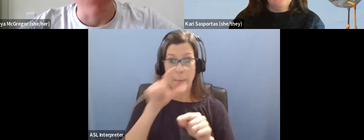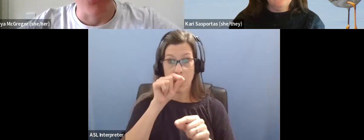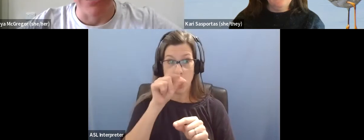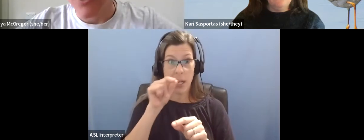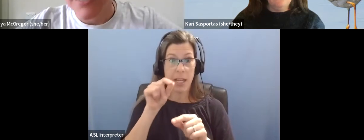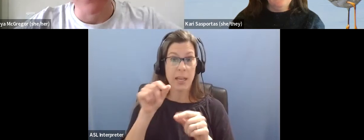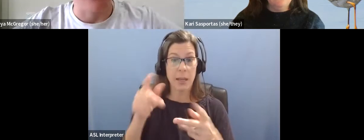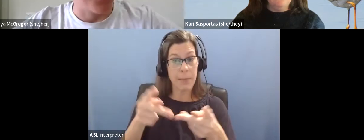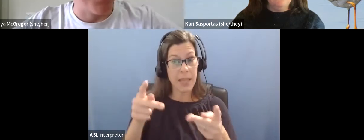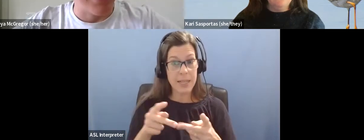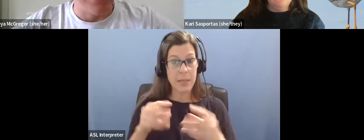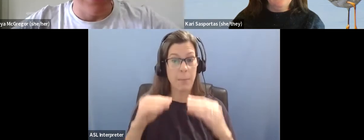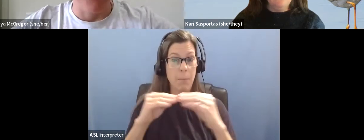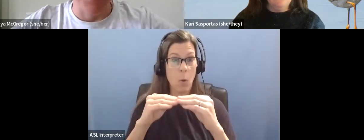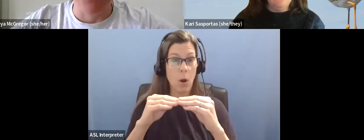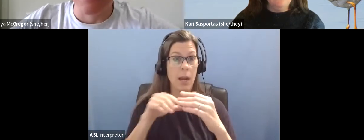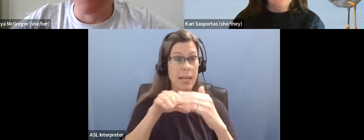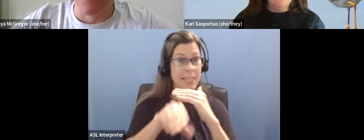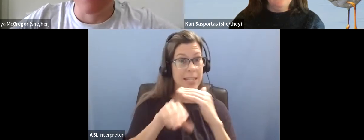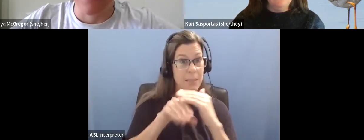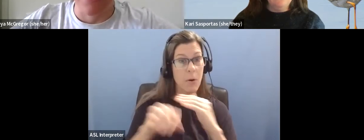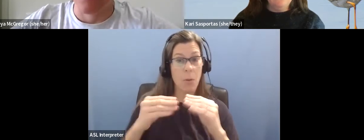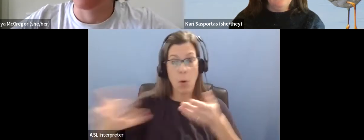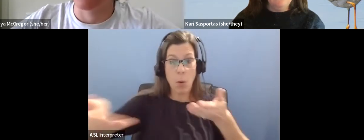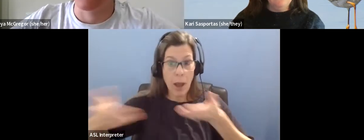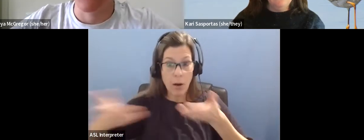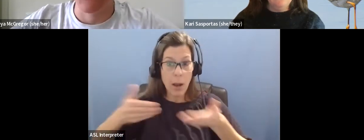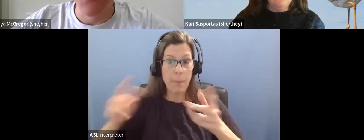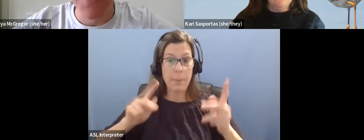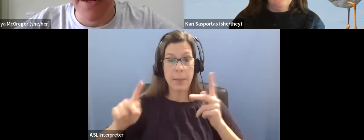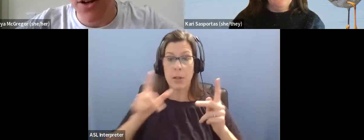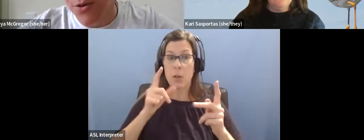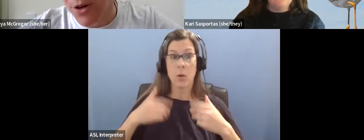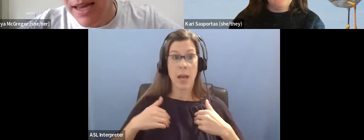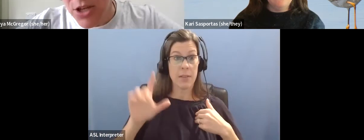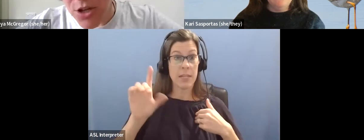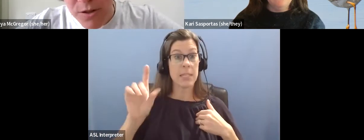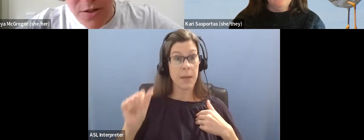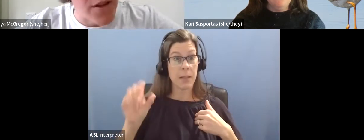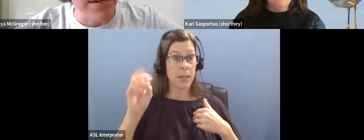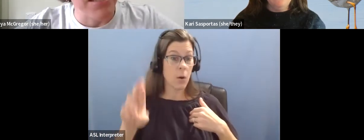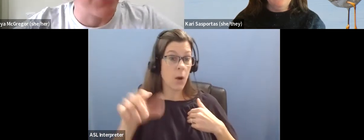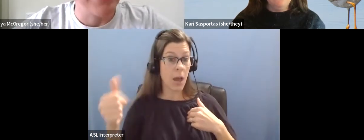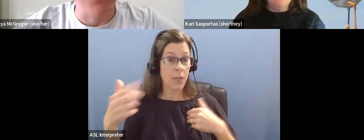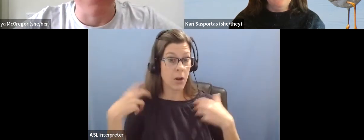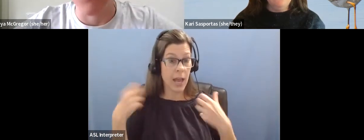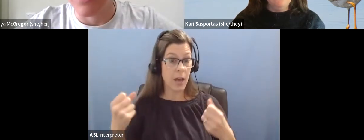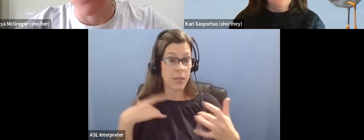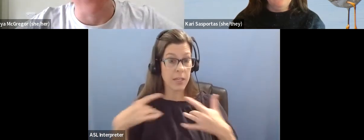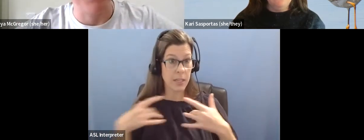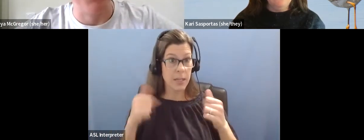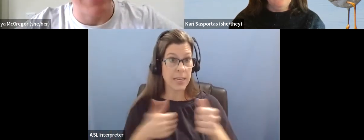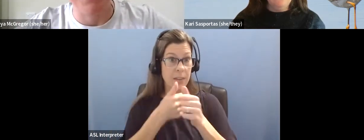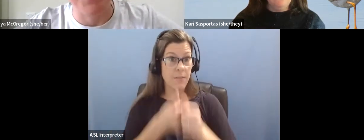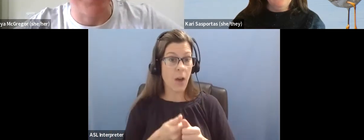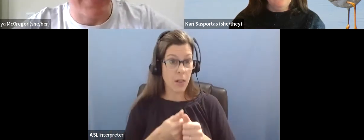and more inclusive and welcoming to people with disabilities and other health concerns. So, birdability.org. You can also follow us on Instagram, Twitter